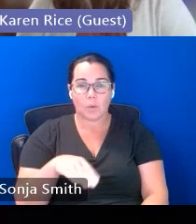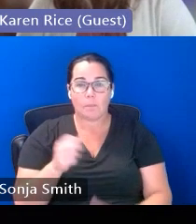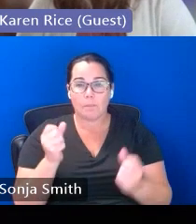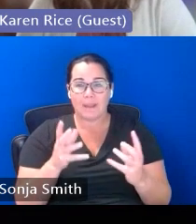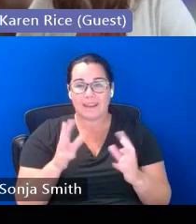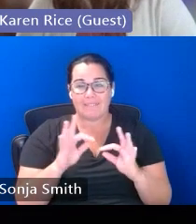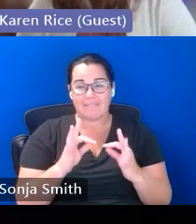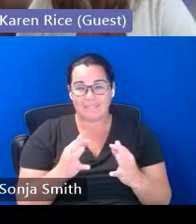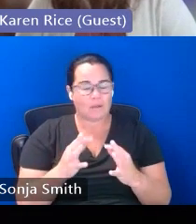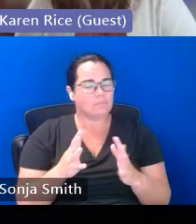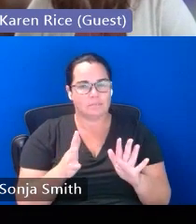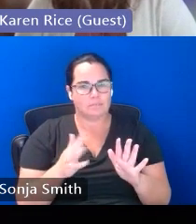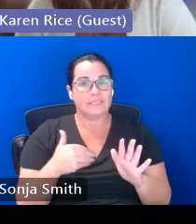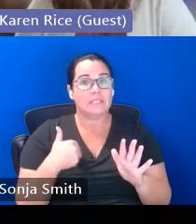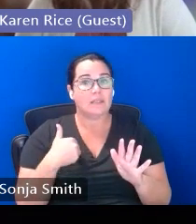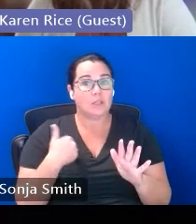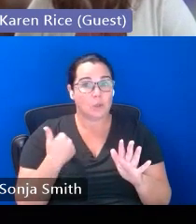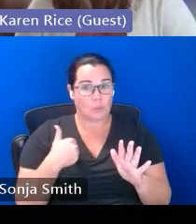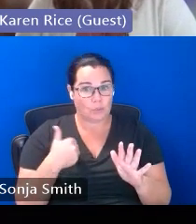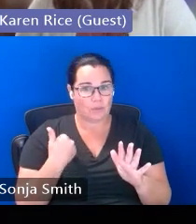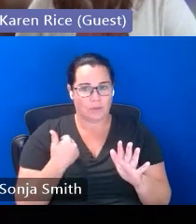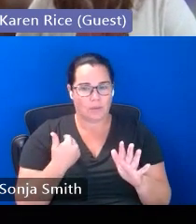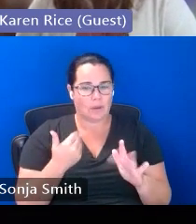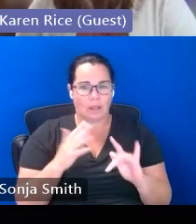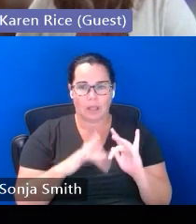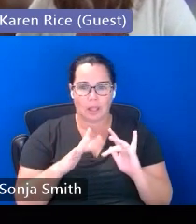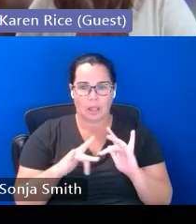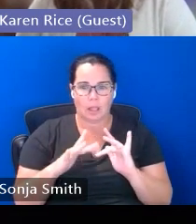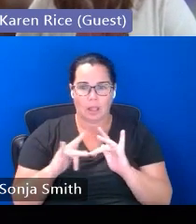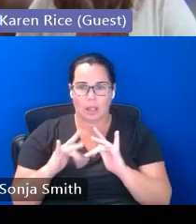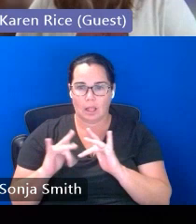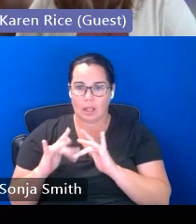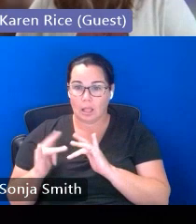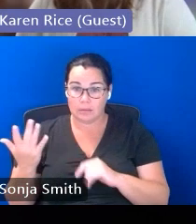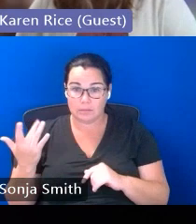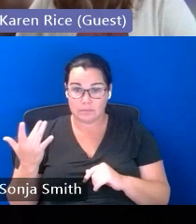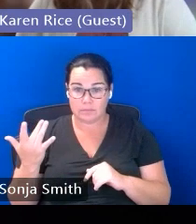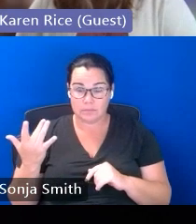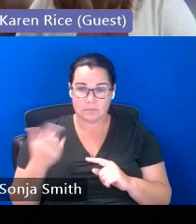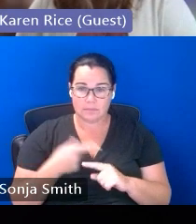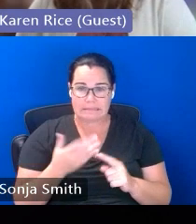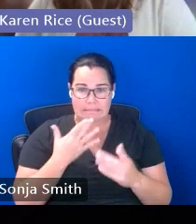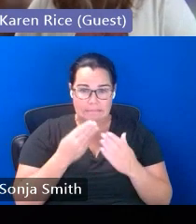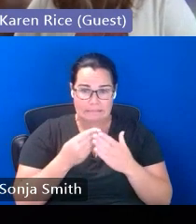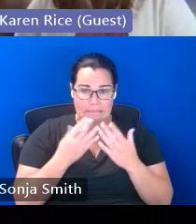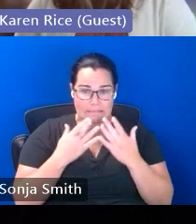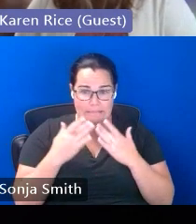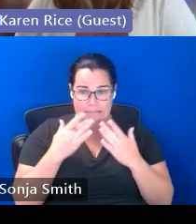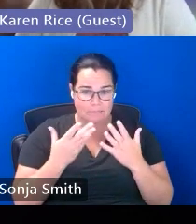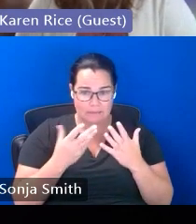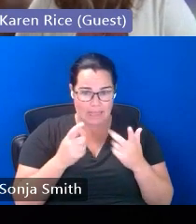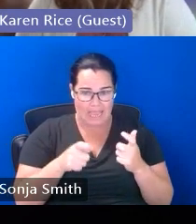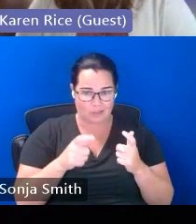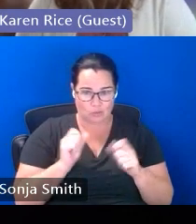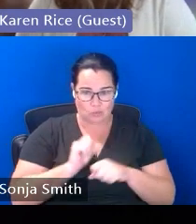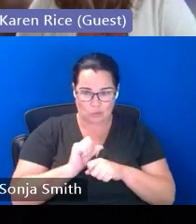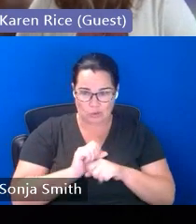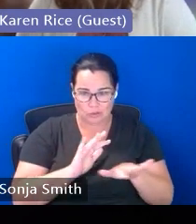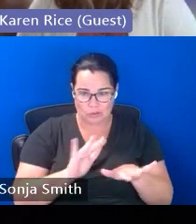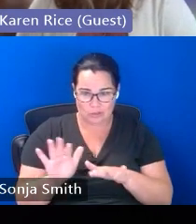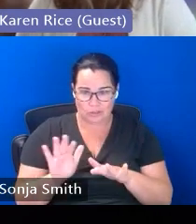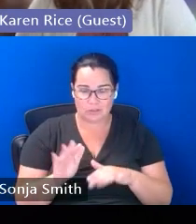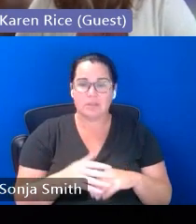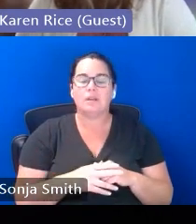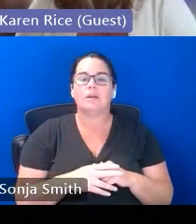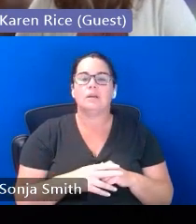school or their youth i'm sorry so many of their youth were missing school because they had financial responsibilities and so they